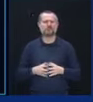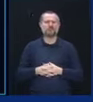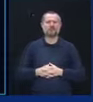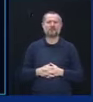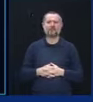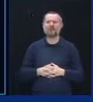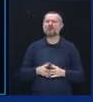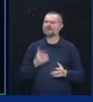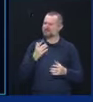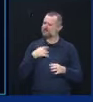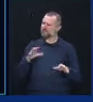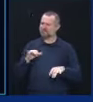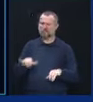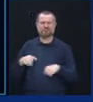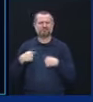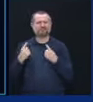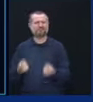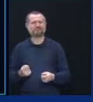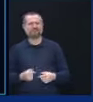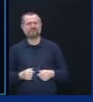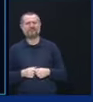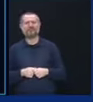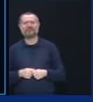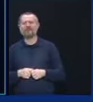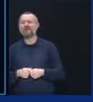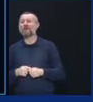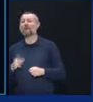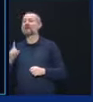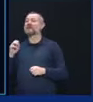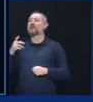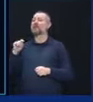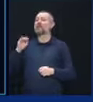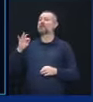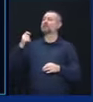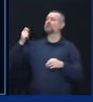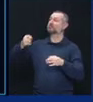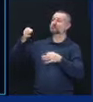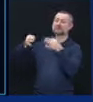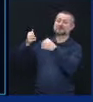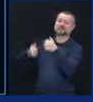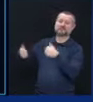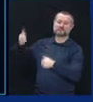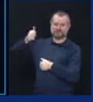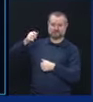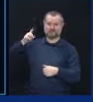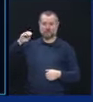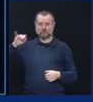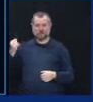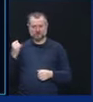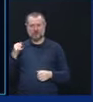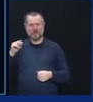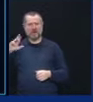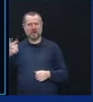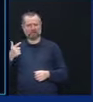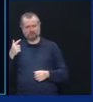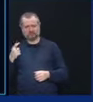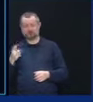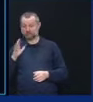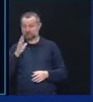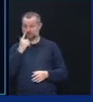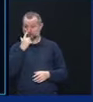We get a request from the Department of Justice in August. With other Democratic governors only, by the way.